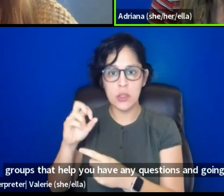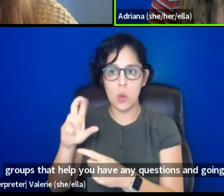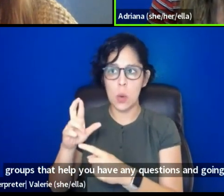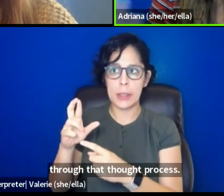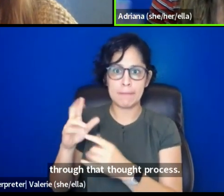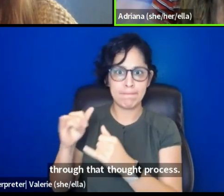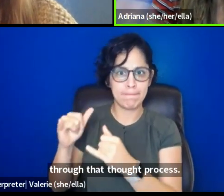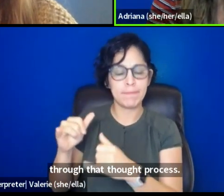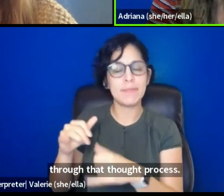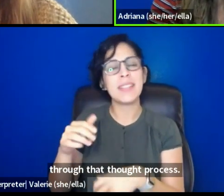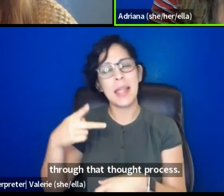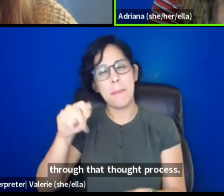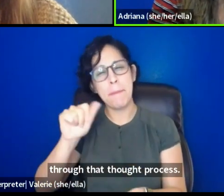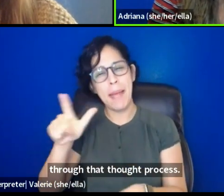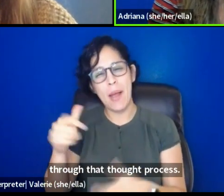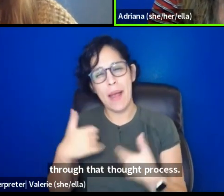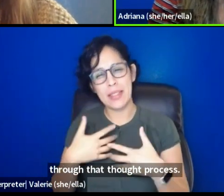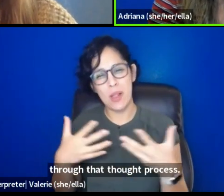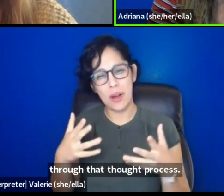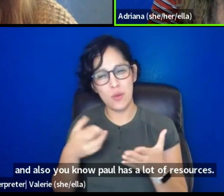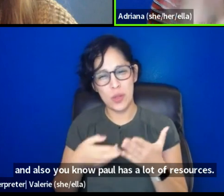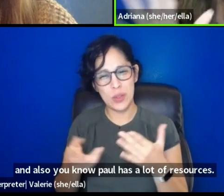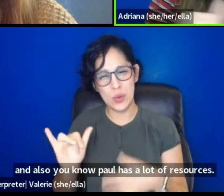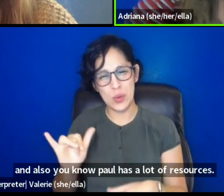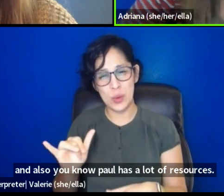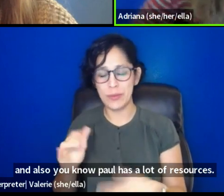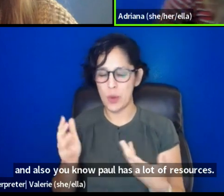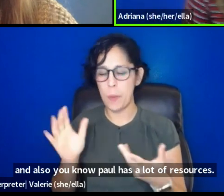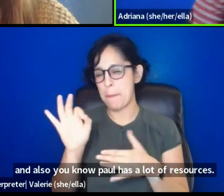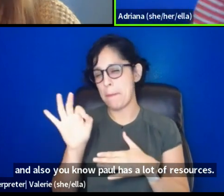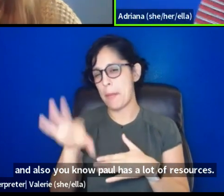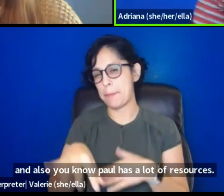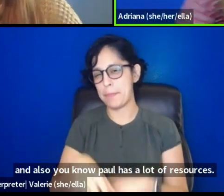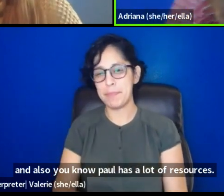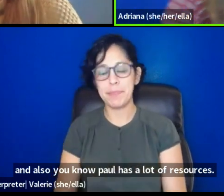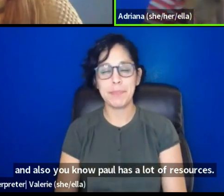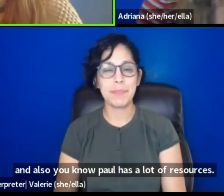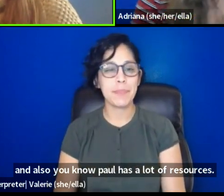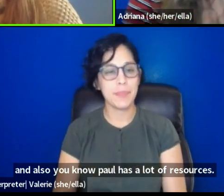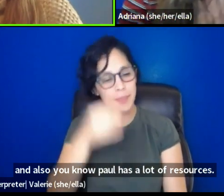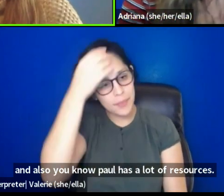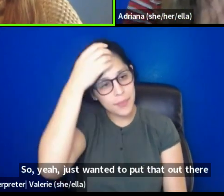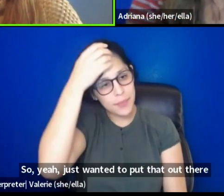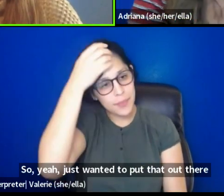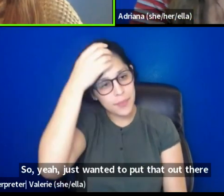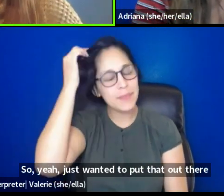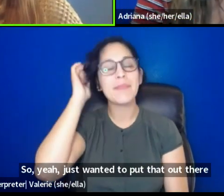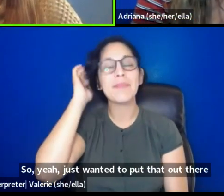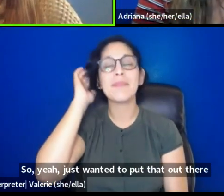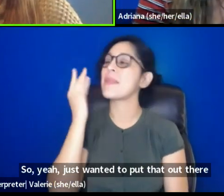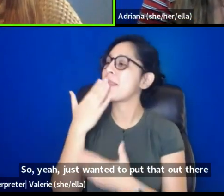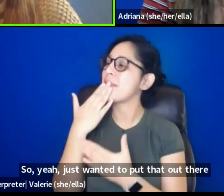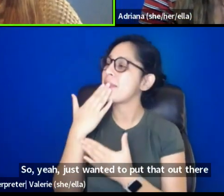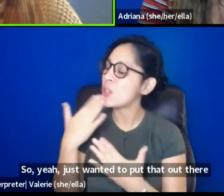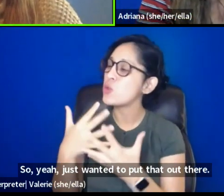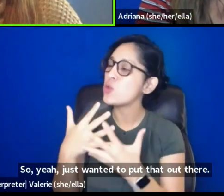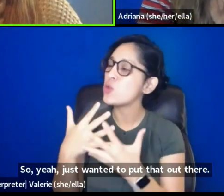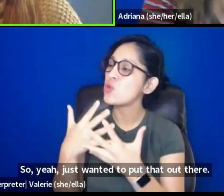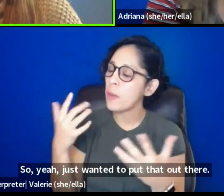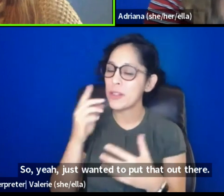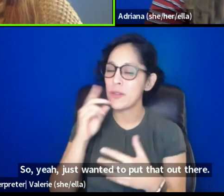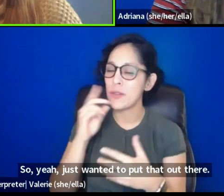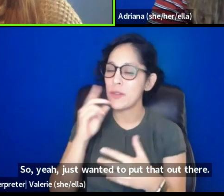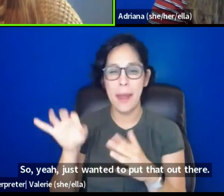has a lot of, uh, resources, um, so yeah, just wanted to put that out there. Love it. Thank you so much for that. Um,